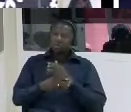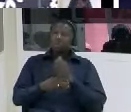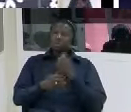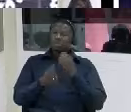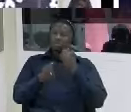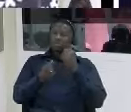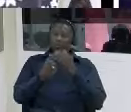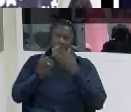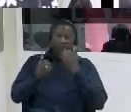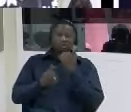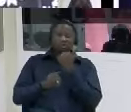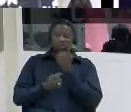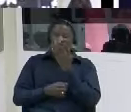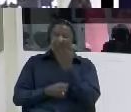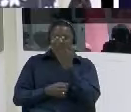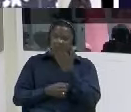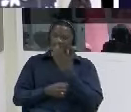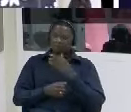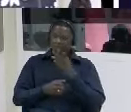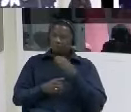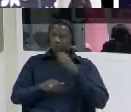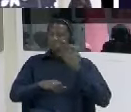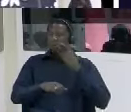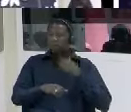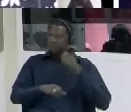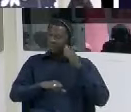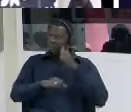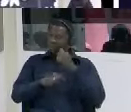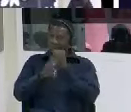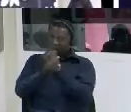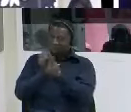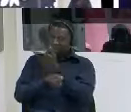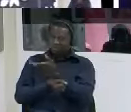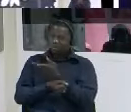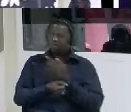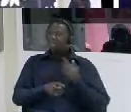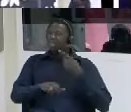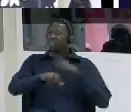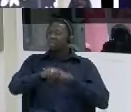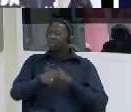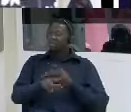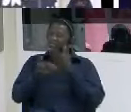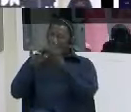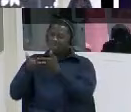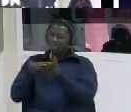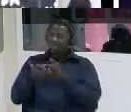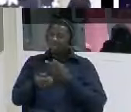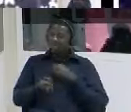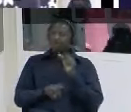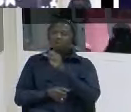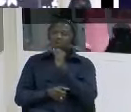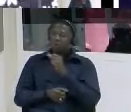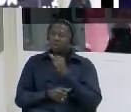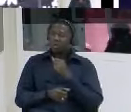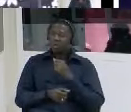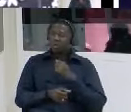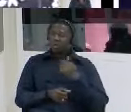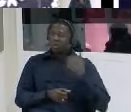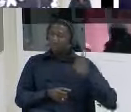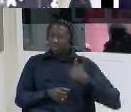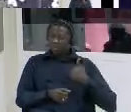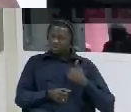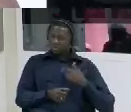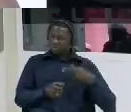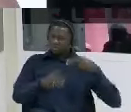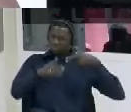were detained with you whilst you were being detained there um did any other detainees subsequently join